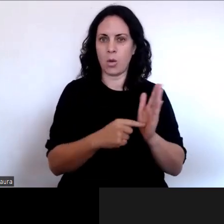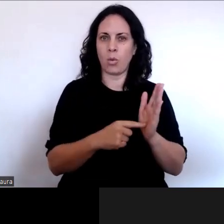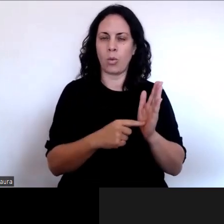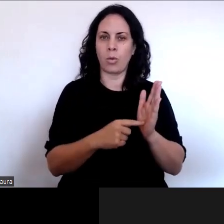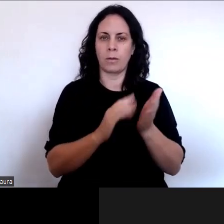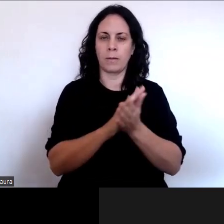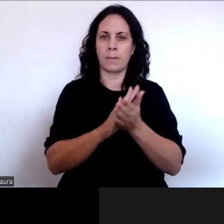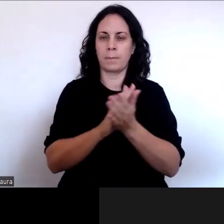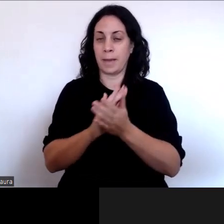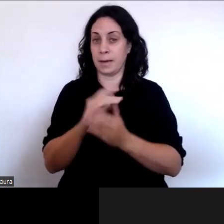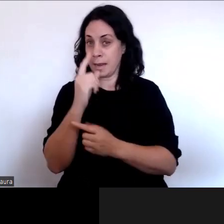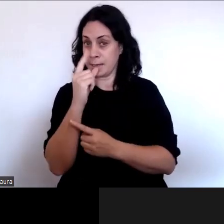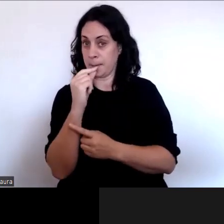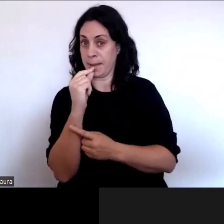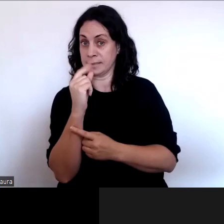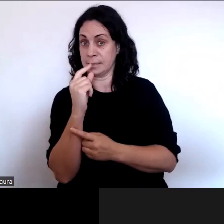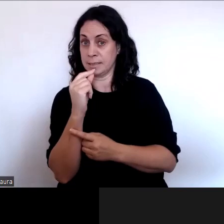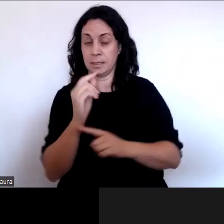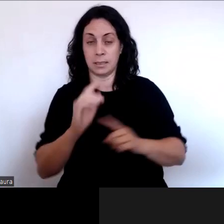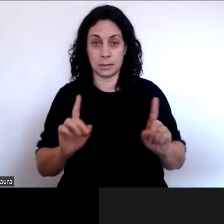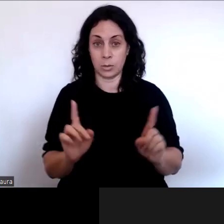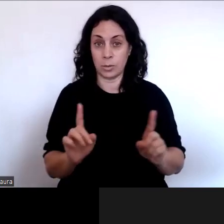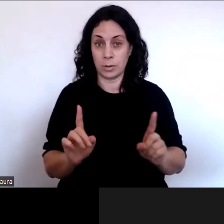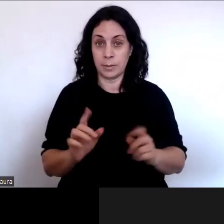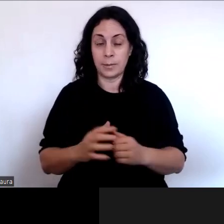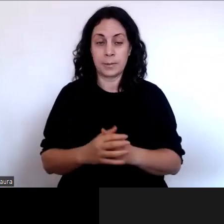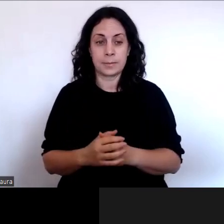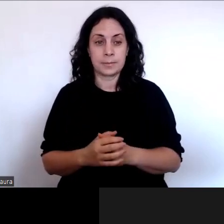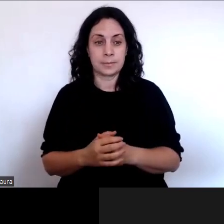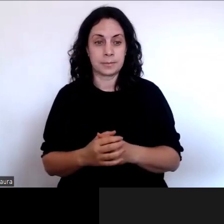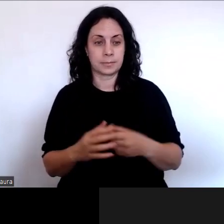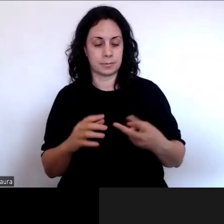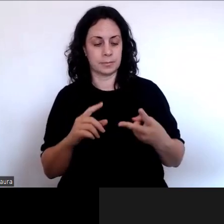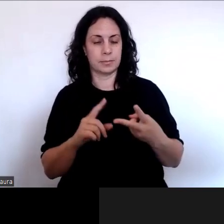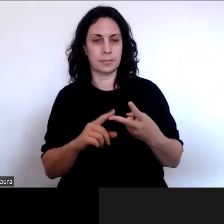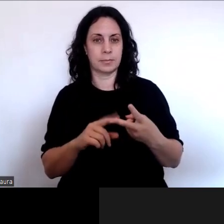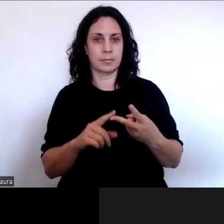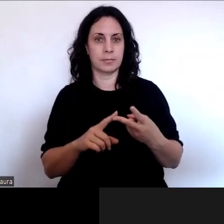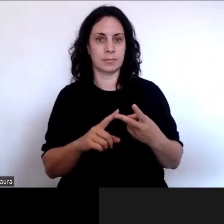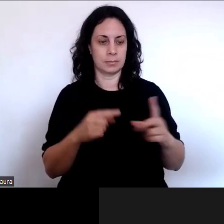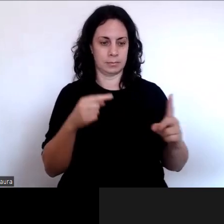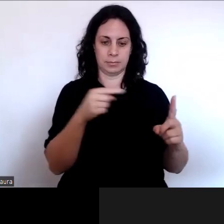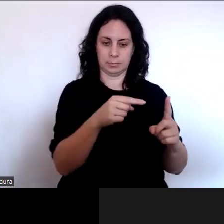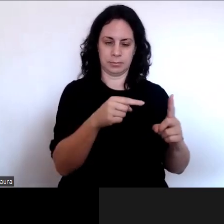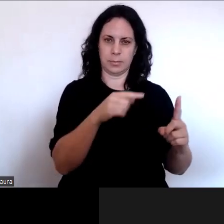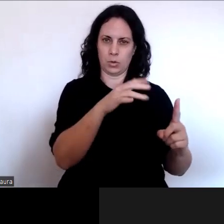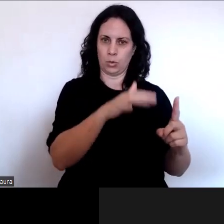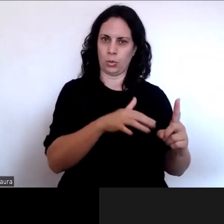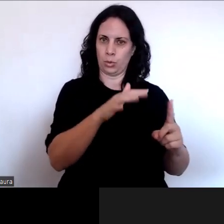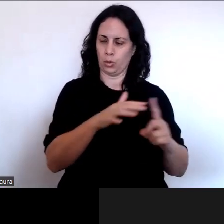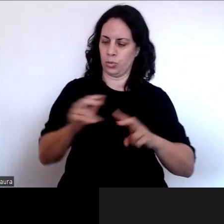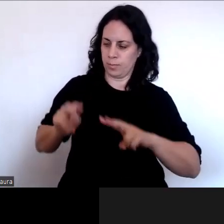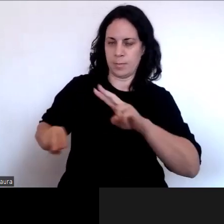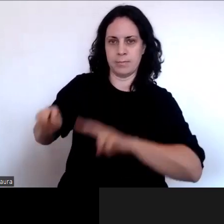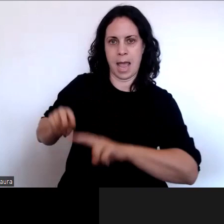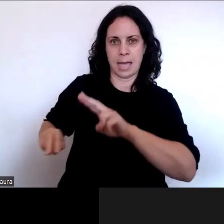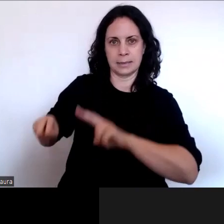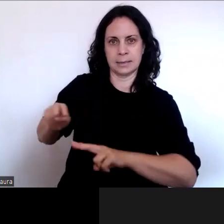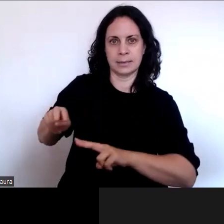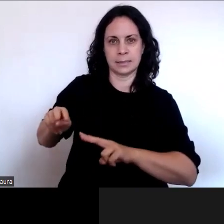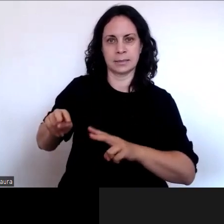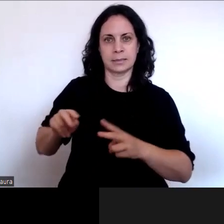capacity it says, but who should be assessing it, who should have a role in that process. And we've heard